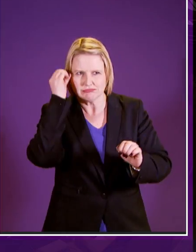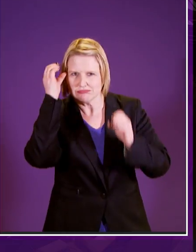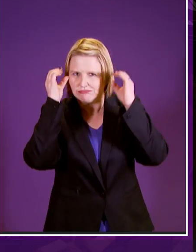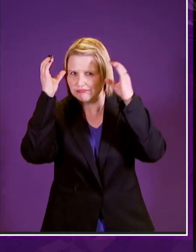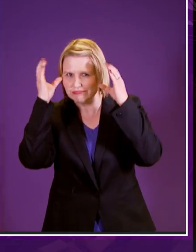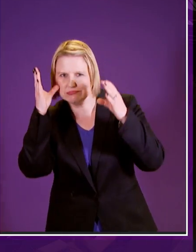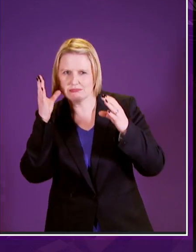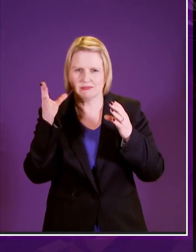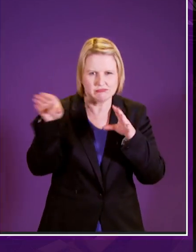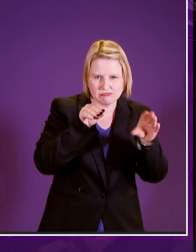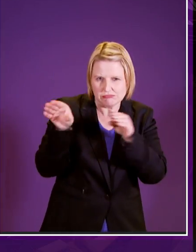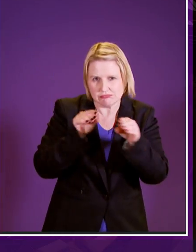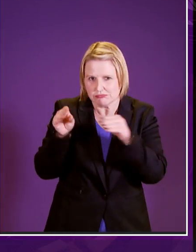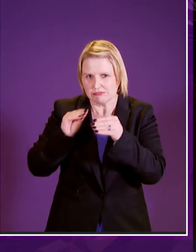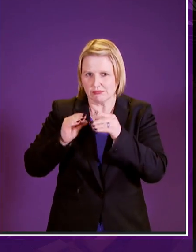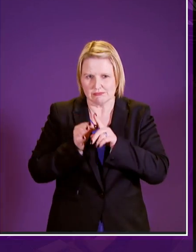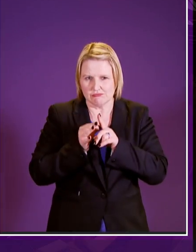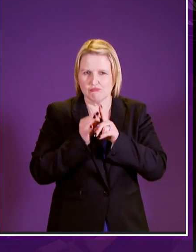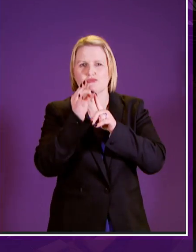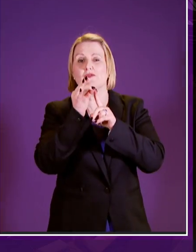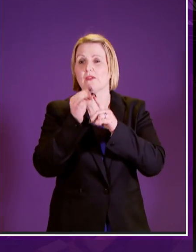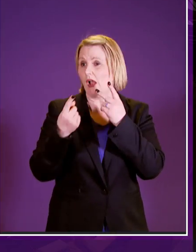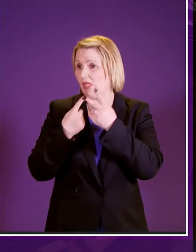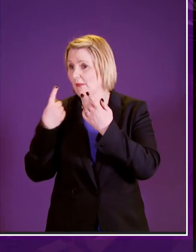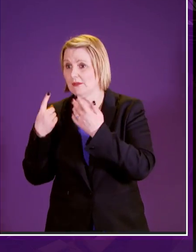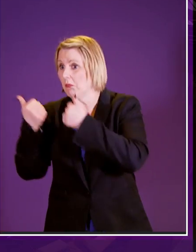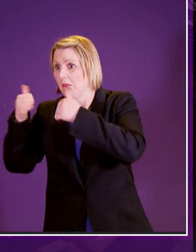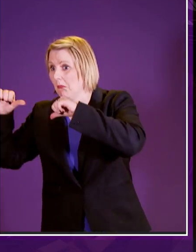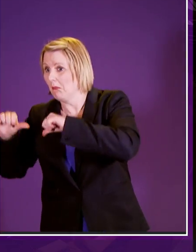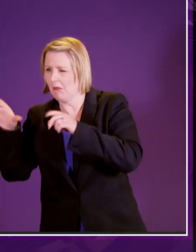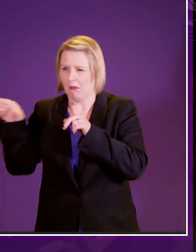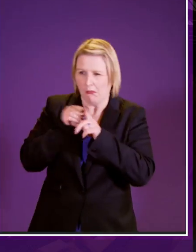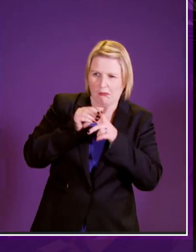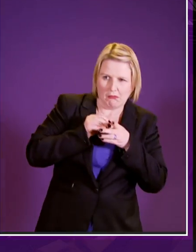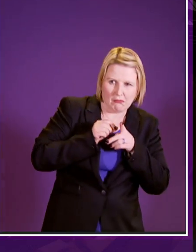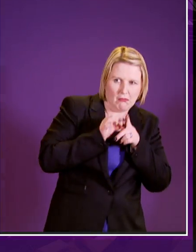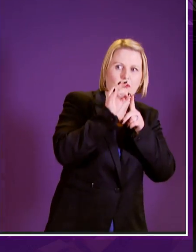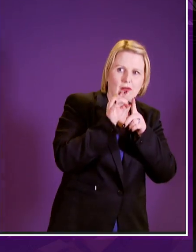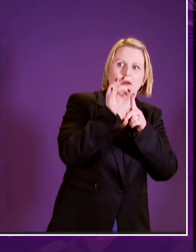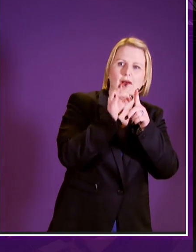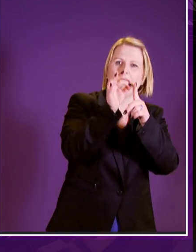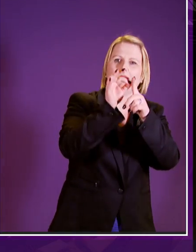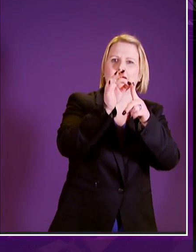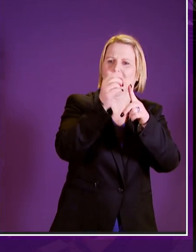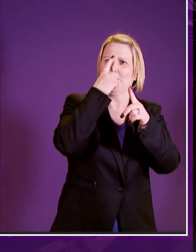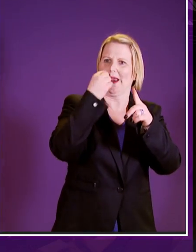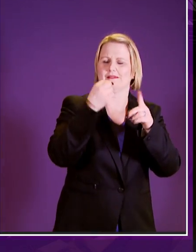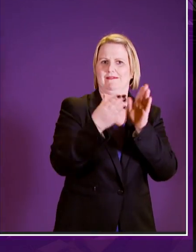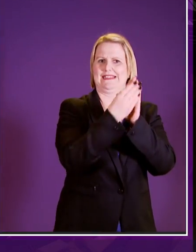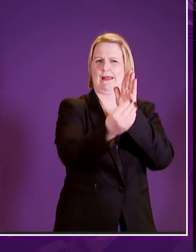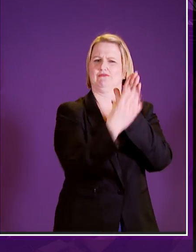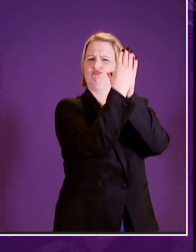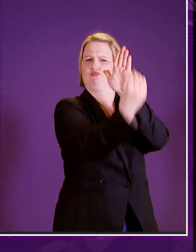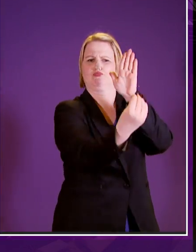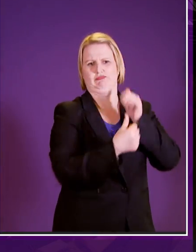build on experience including failed experience elsewhere and it will allow us where we can to lead by example and this bill